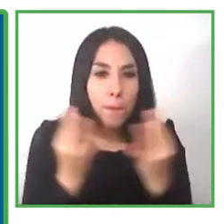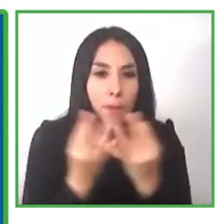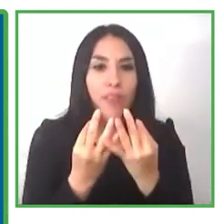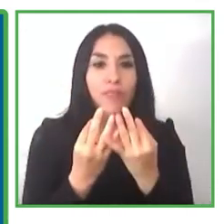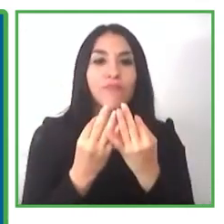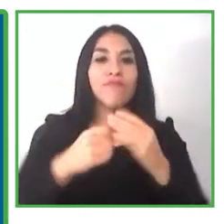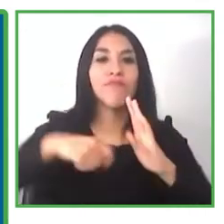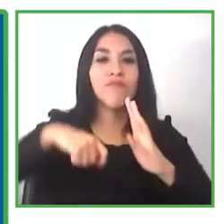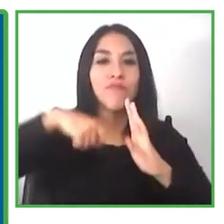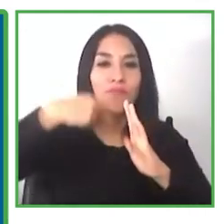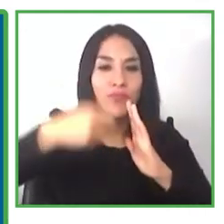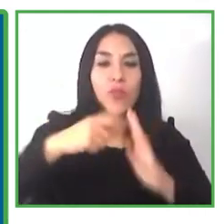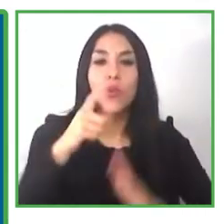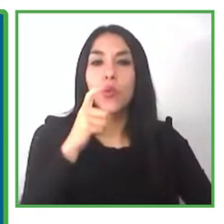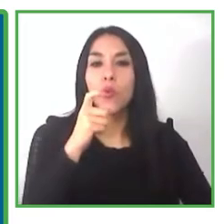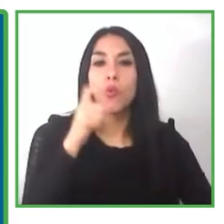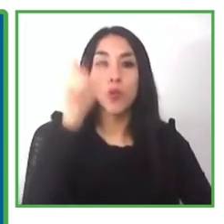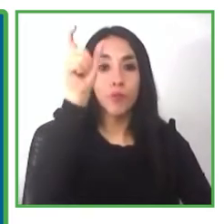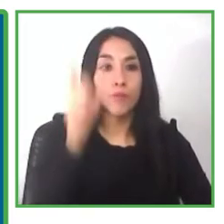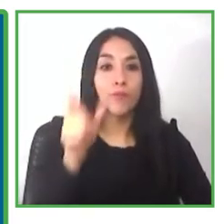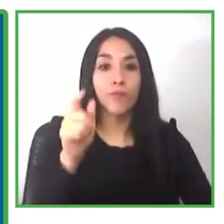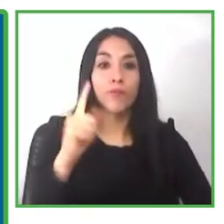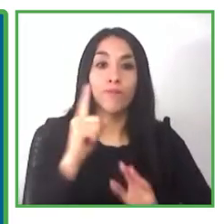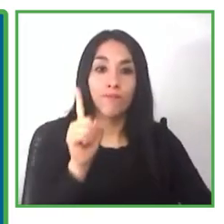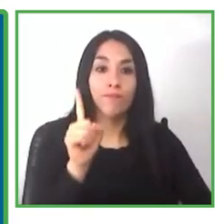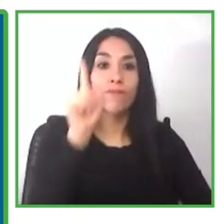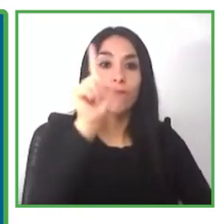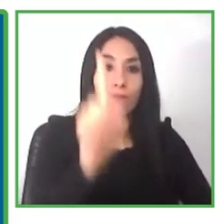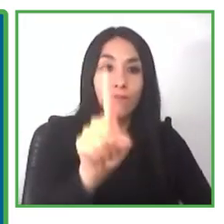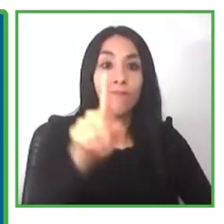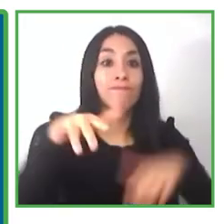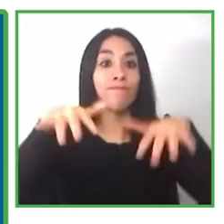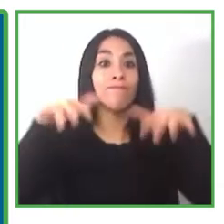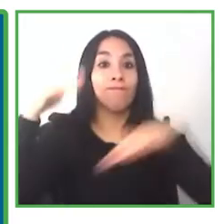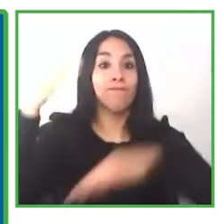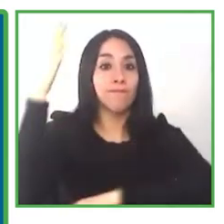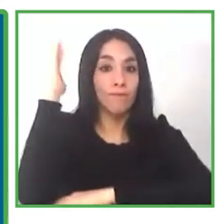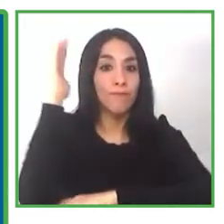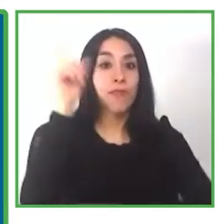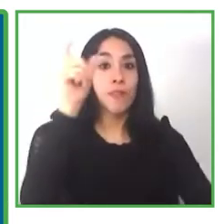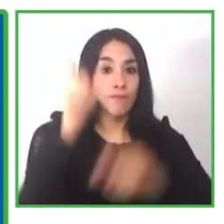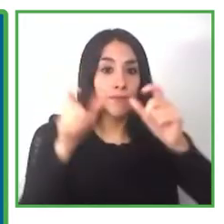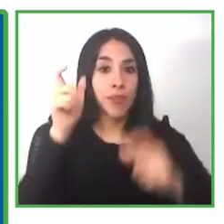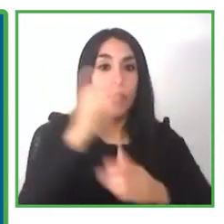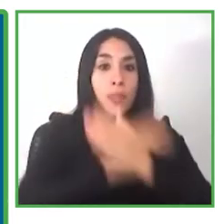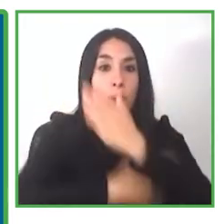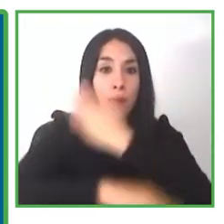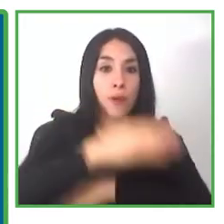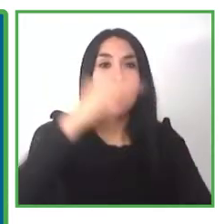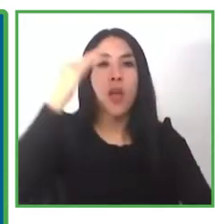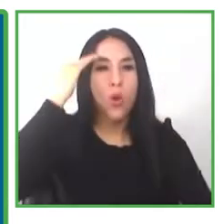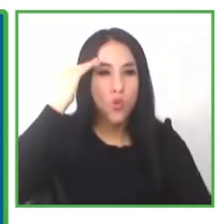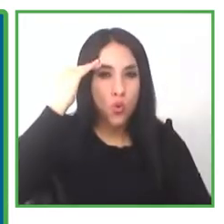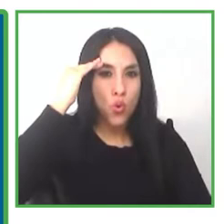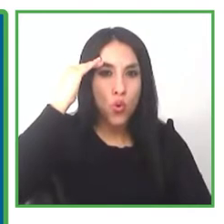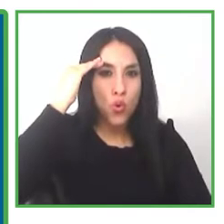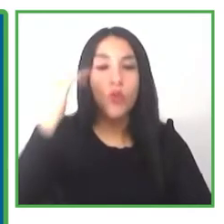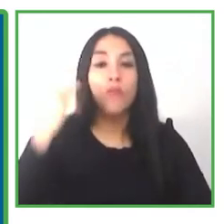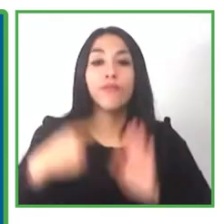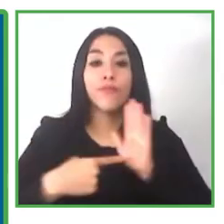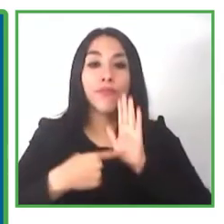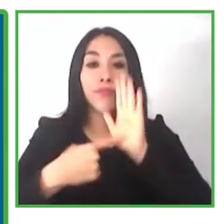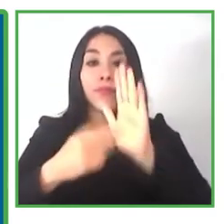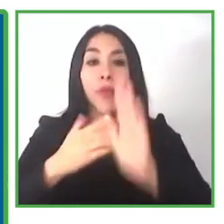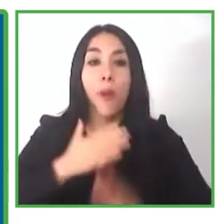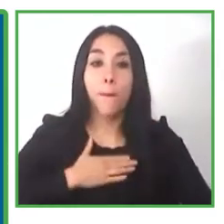want to tell you about the employment with for people with cognitive disabilities i am marcela bordon i am